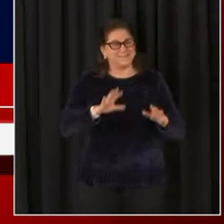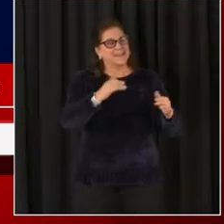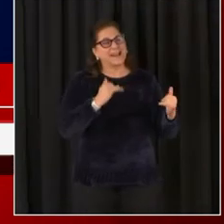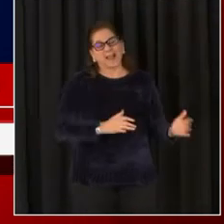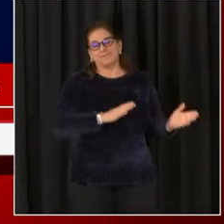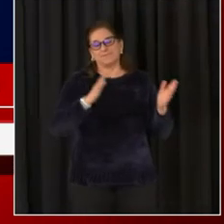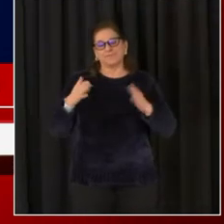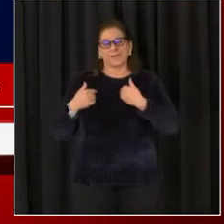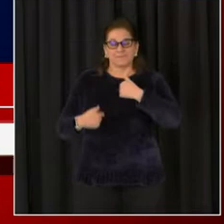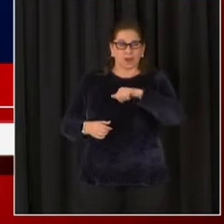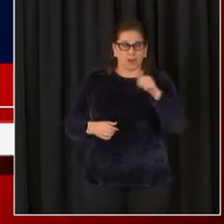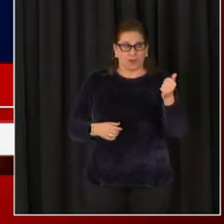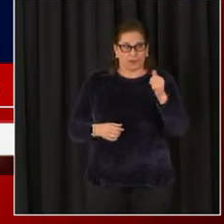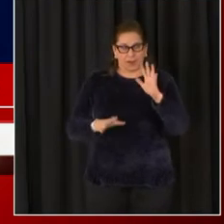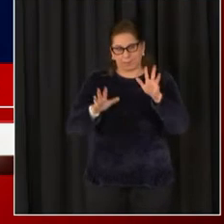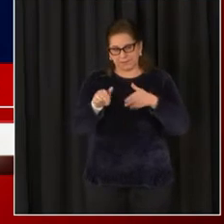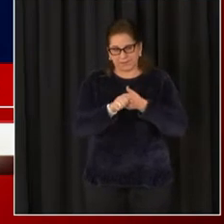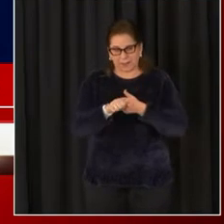COVID vaccine.